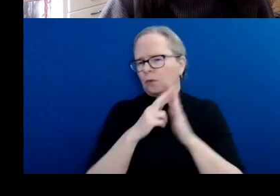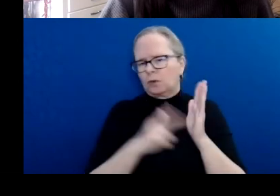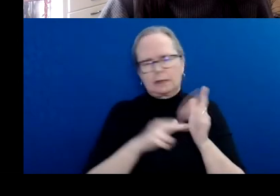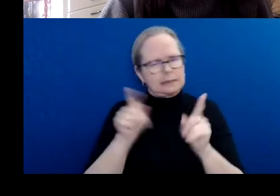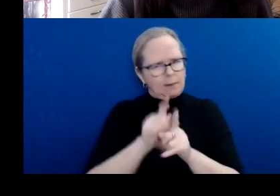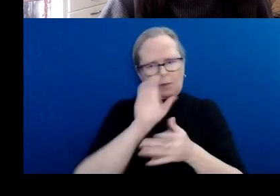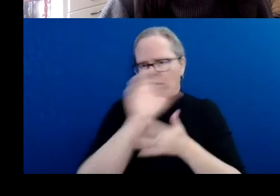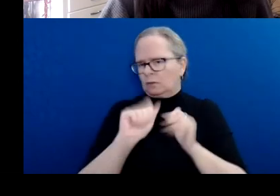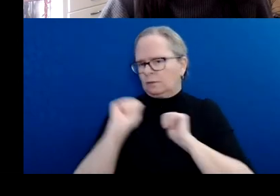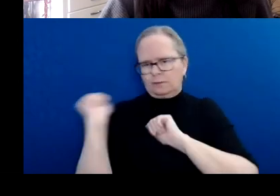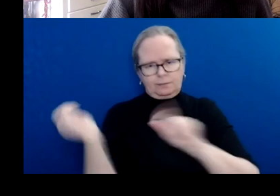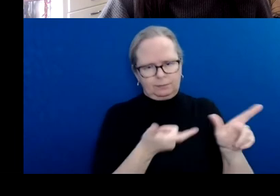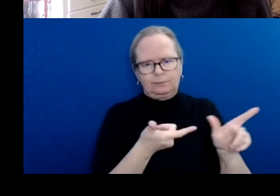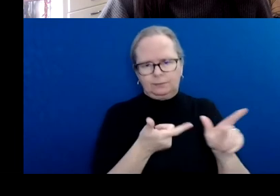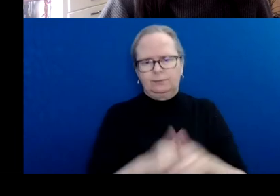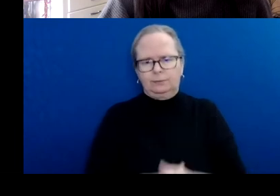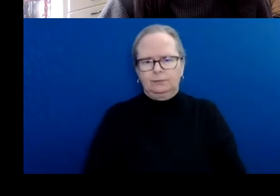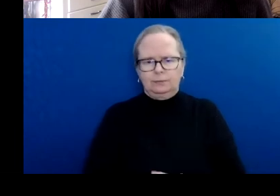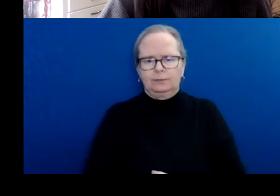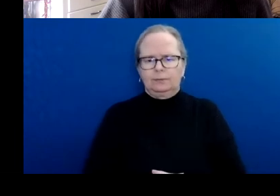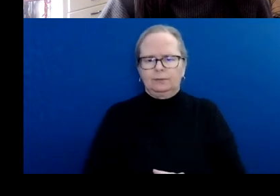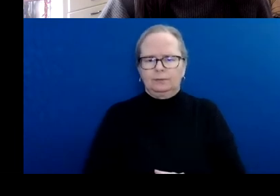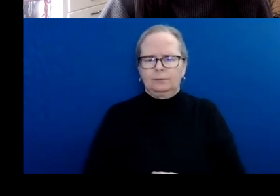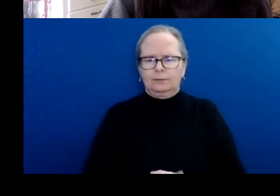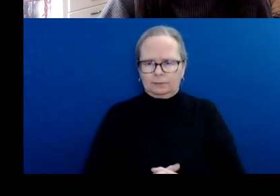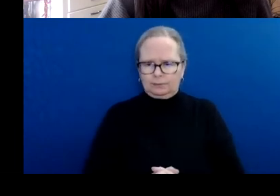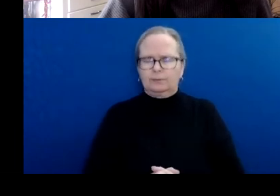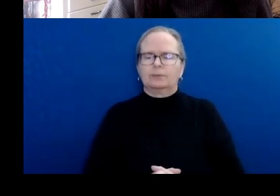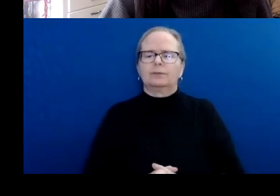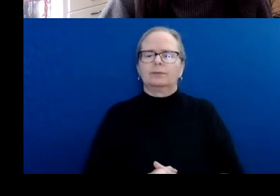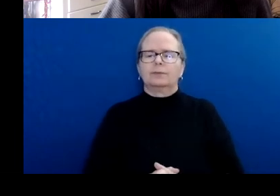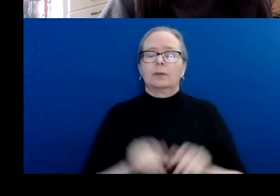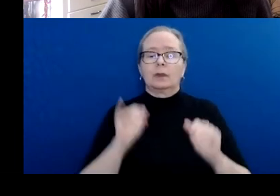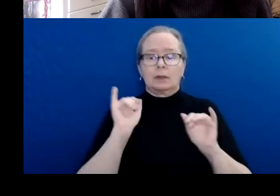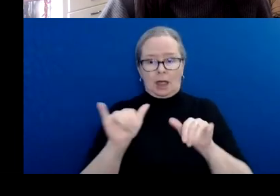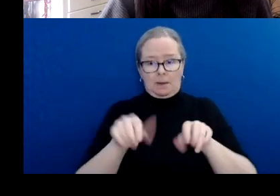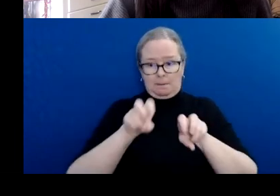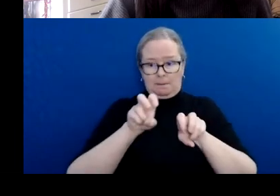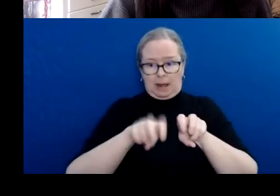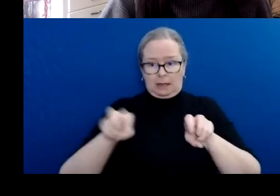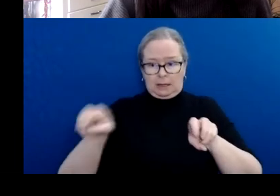Assessors will rate the level to which they agree with the following three criteria statements.